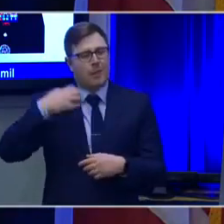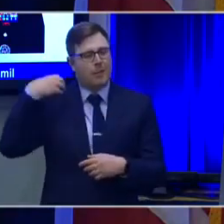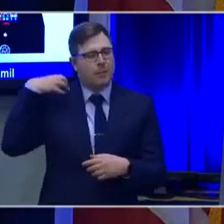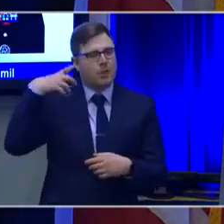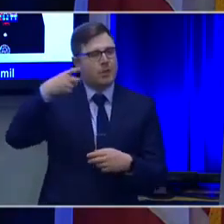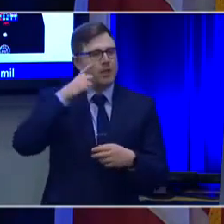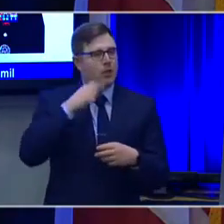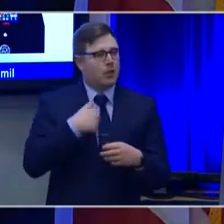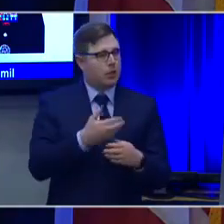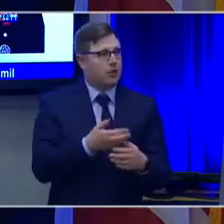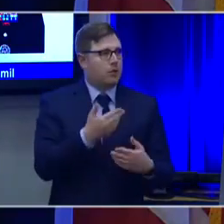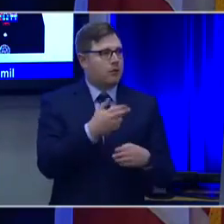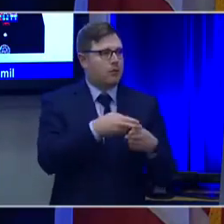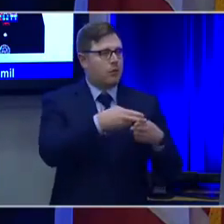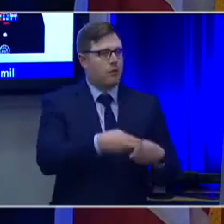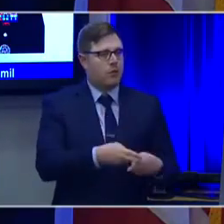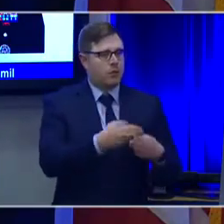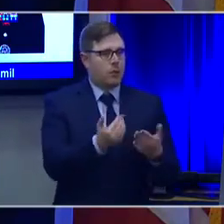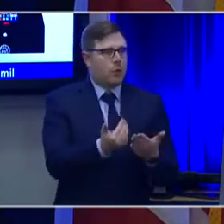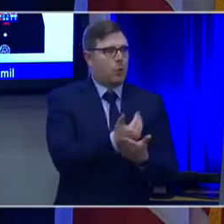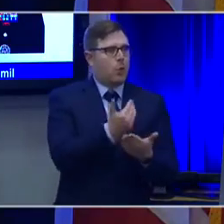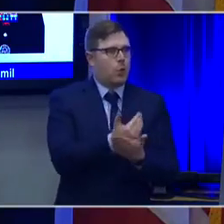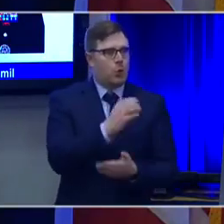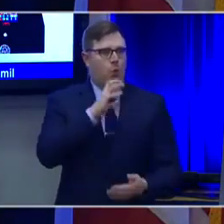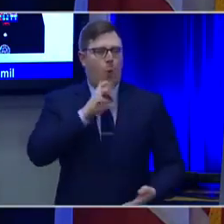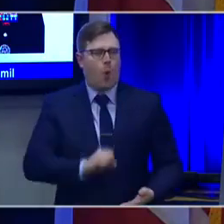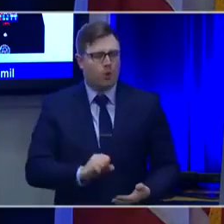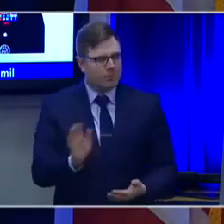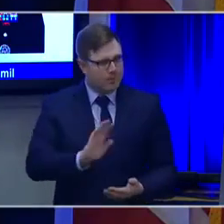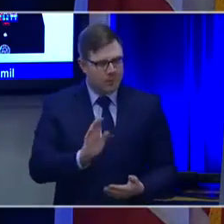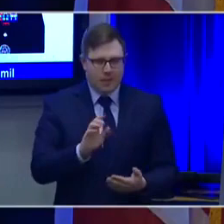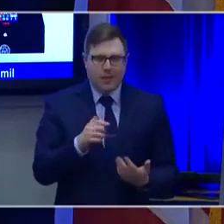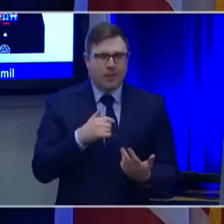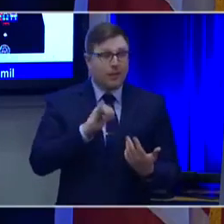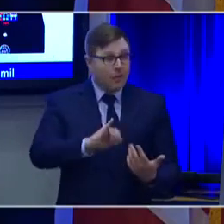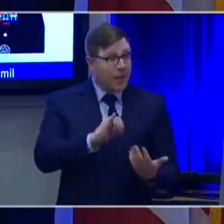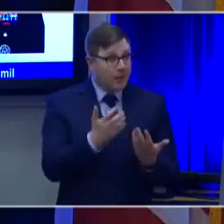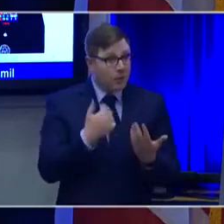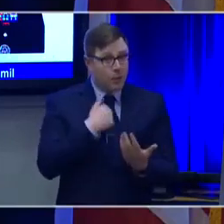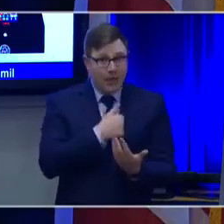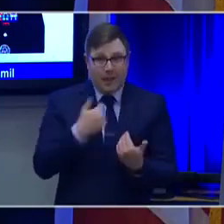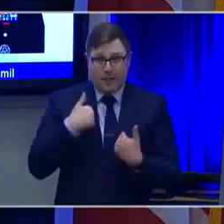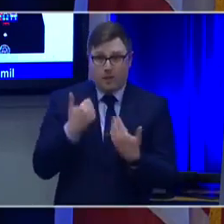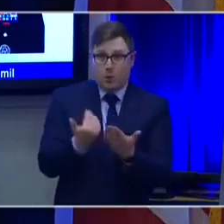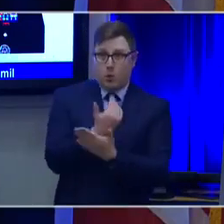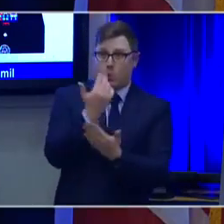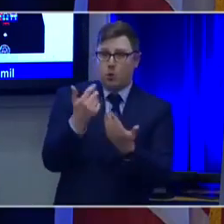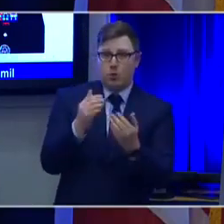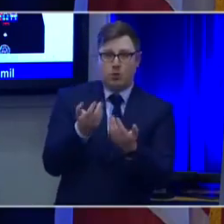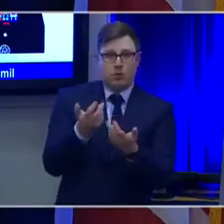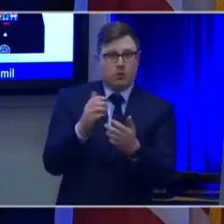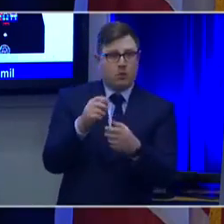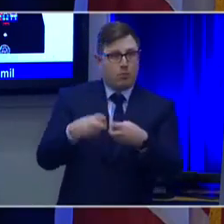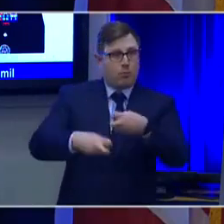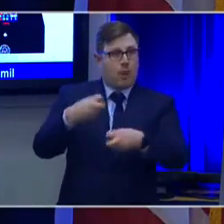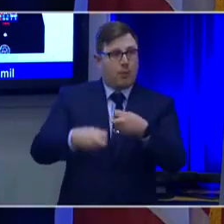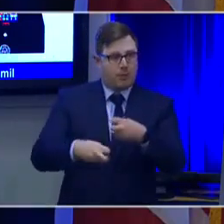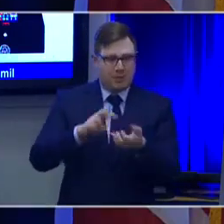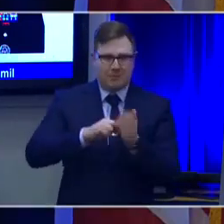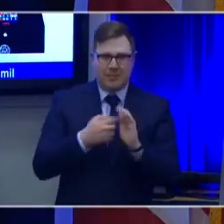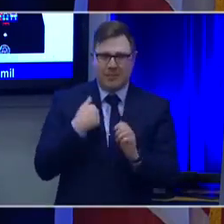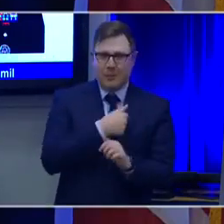can't do new-old. We need new-new. We need new solutions for these problems. New-new. Got it. Yeah. New-new.